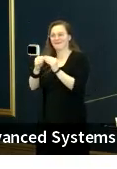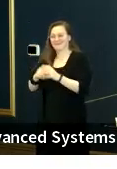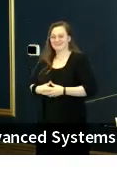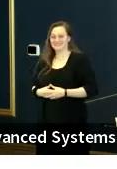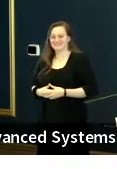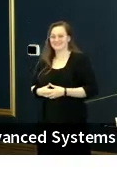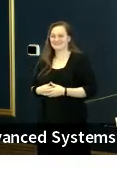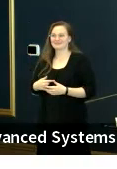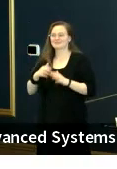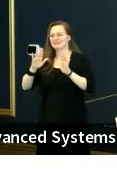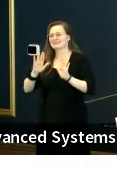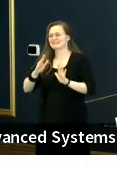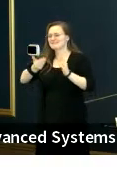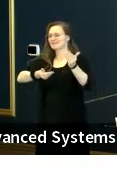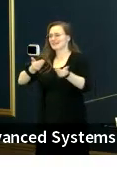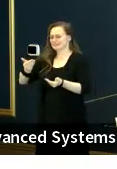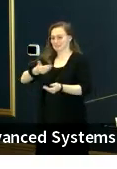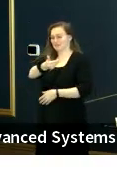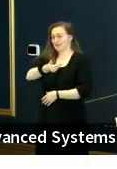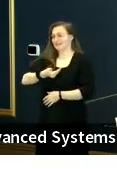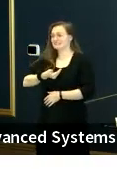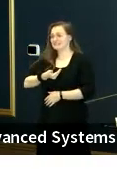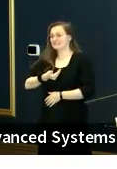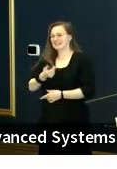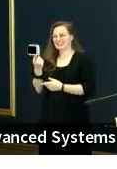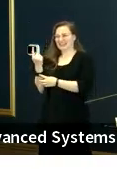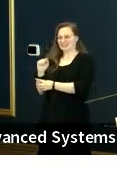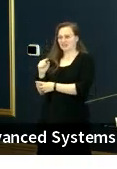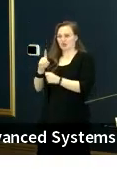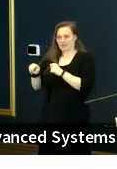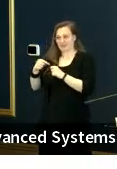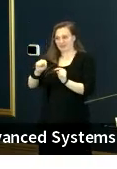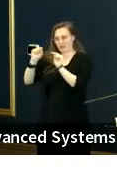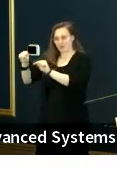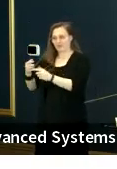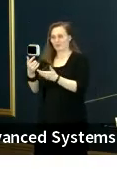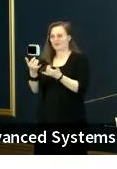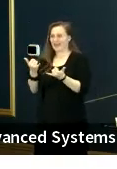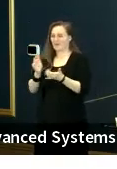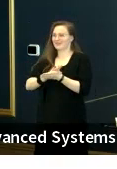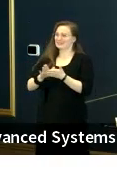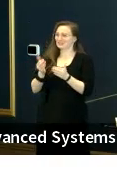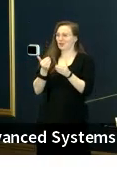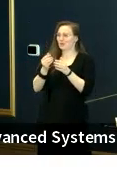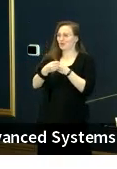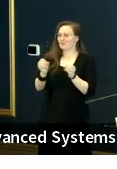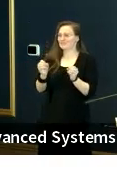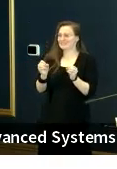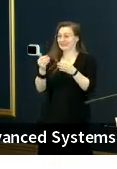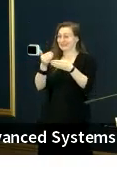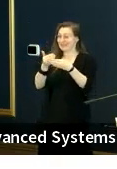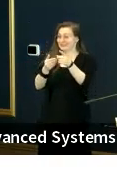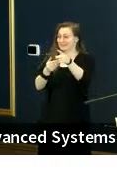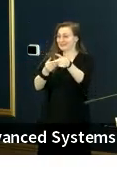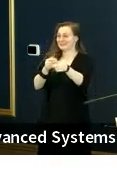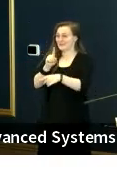the group. I spoke at this last year in Dartmouth. It's nice to be a little closer to my office, less than a kilometer, actually, and